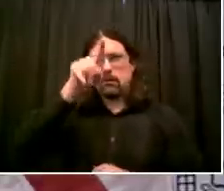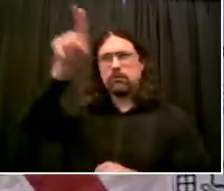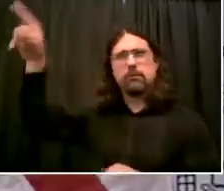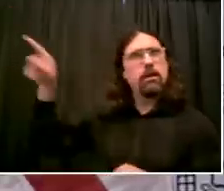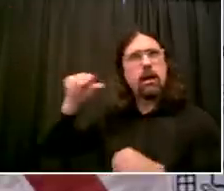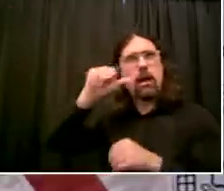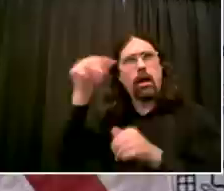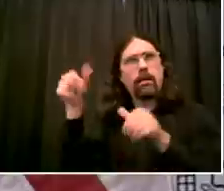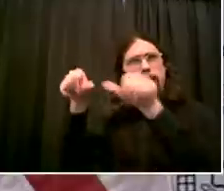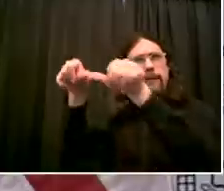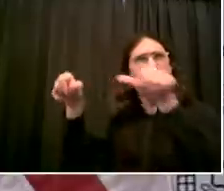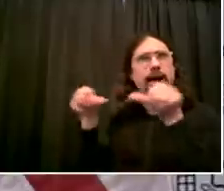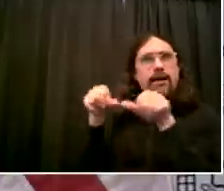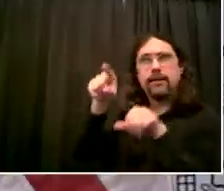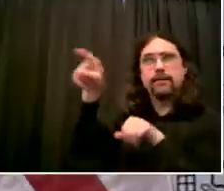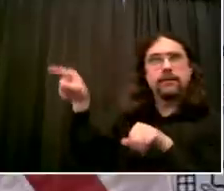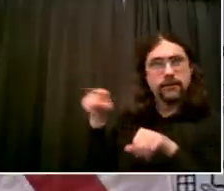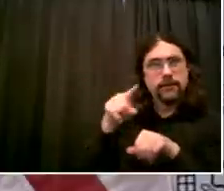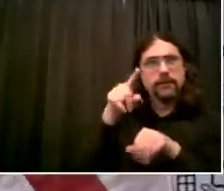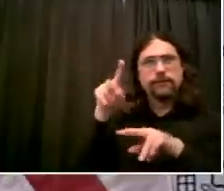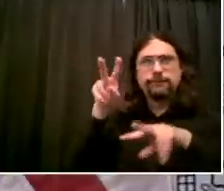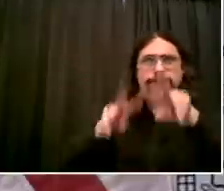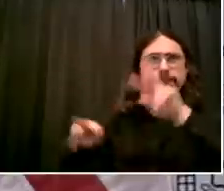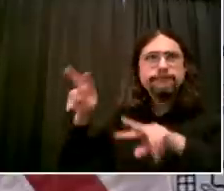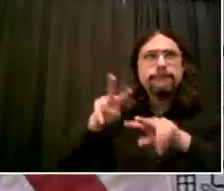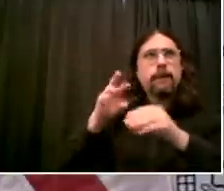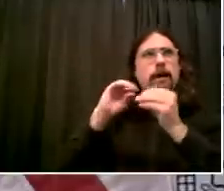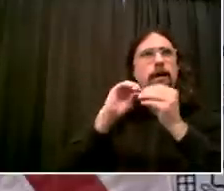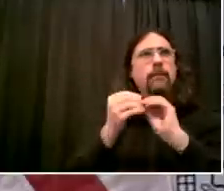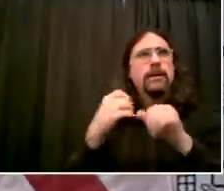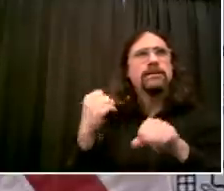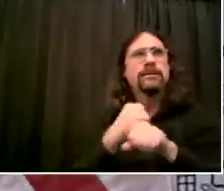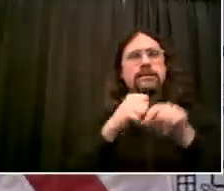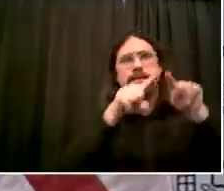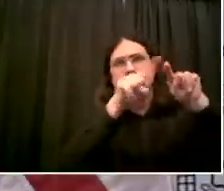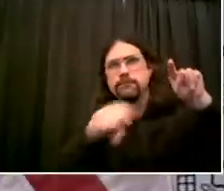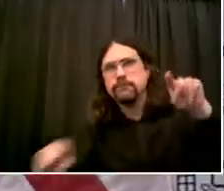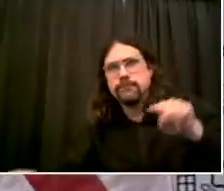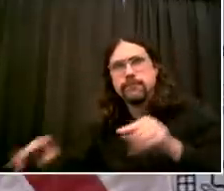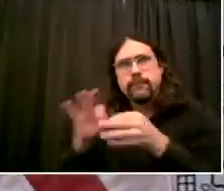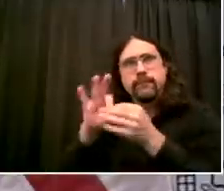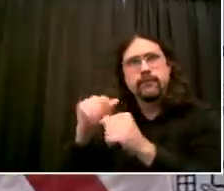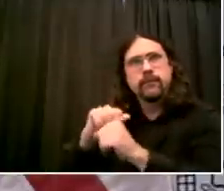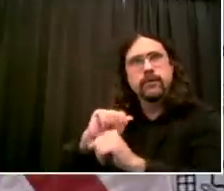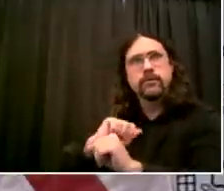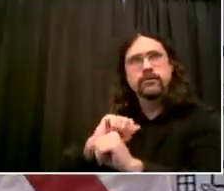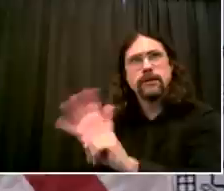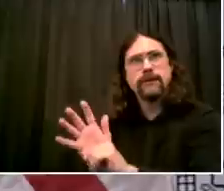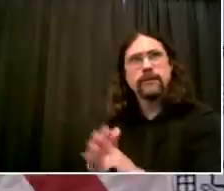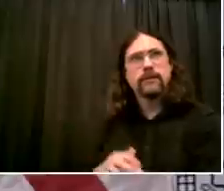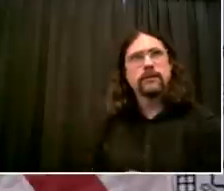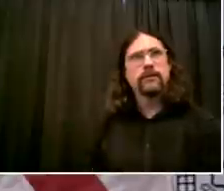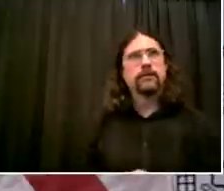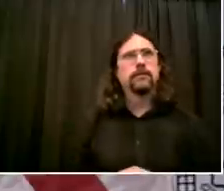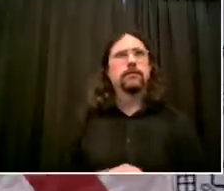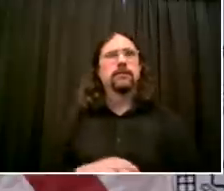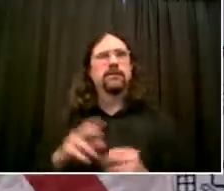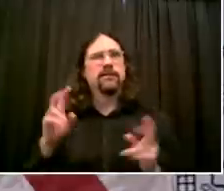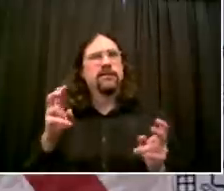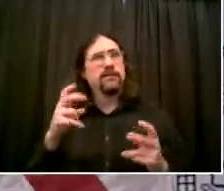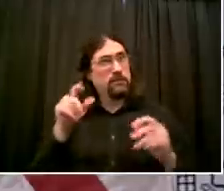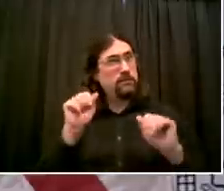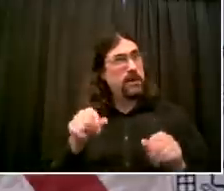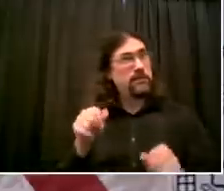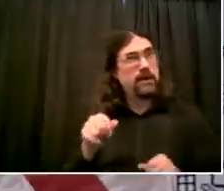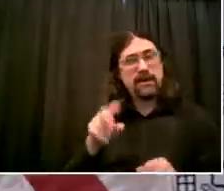of the shutdown? And is there like a mechanism in place that you have for evaluating this? Thank you. Thank you, Sean. I mean, this is what the